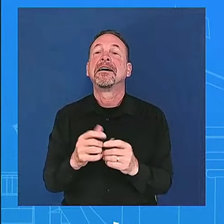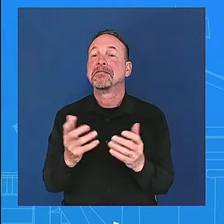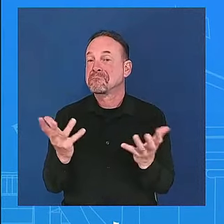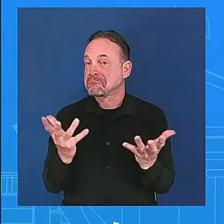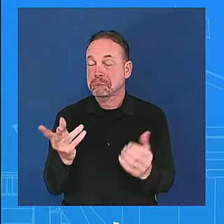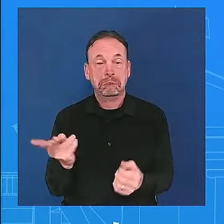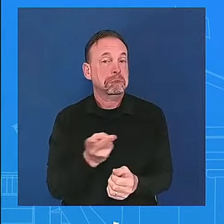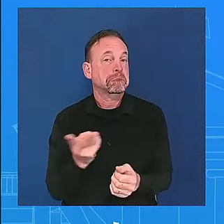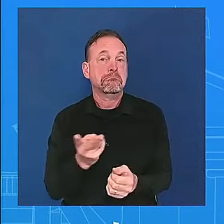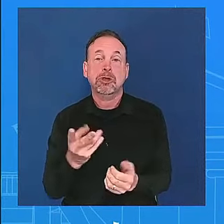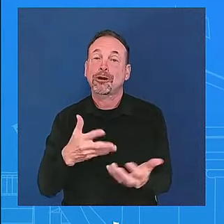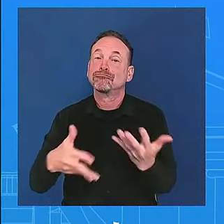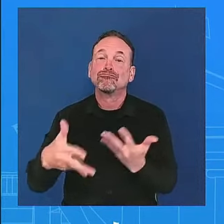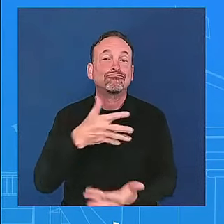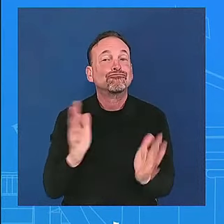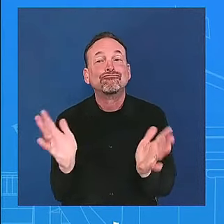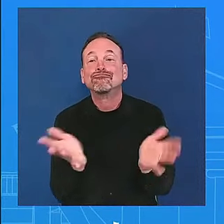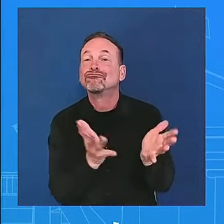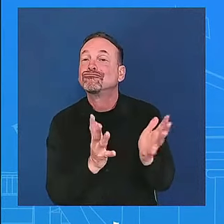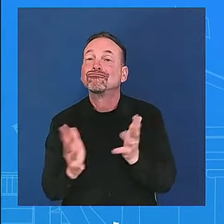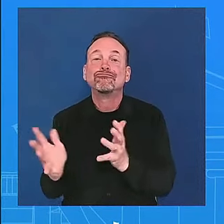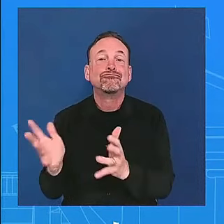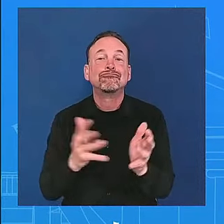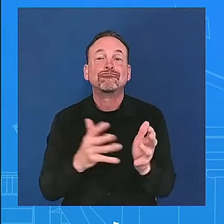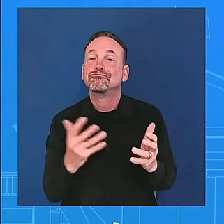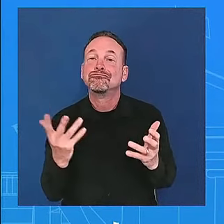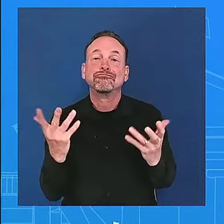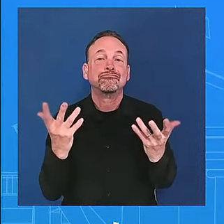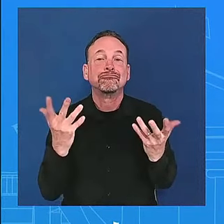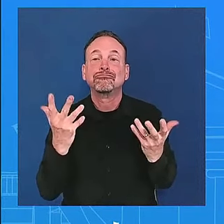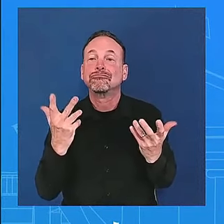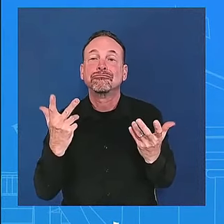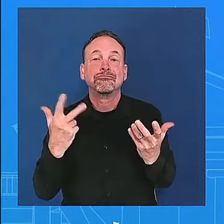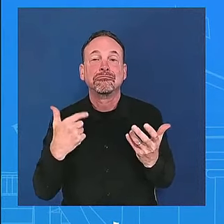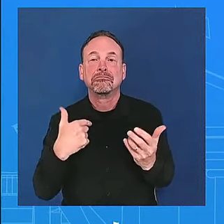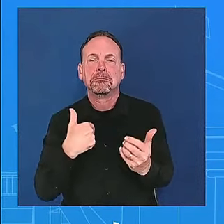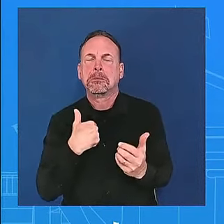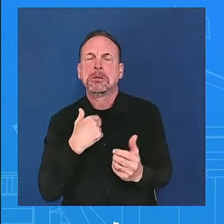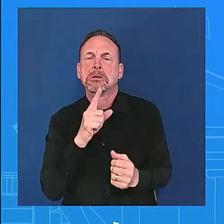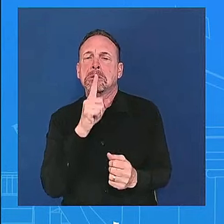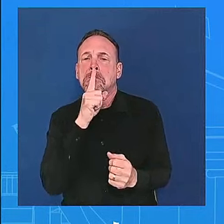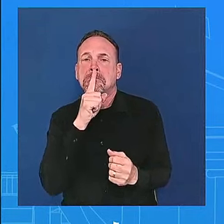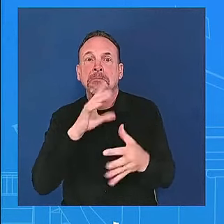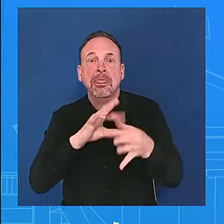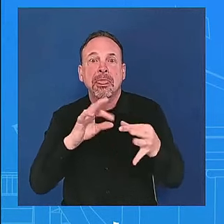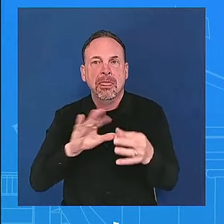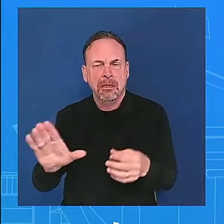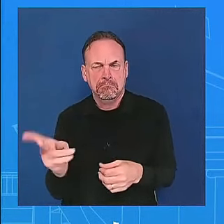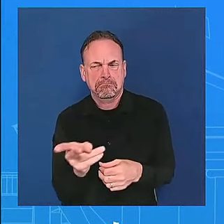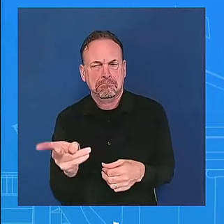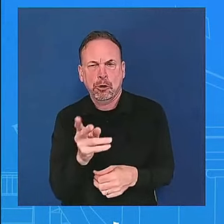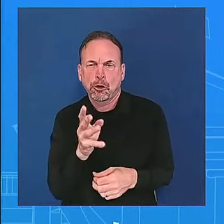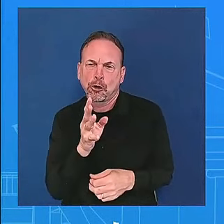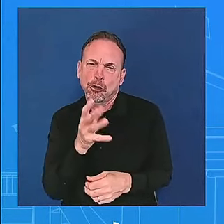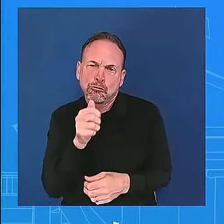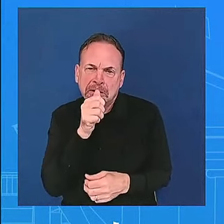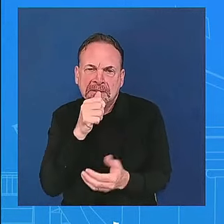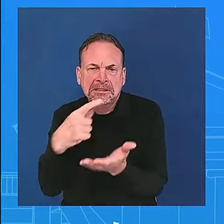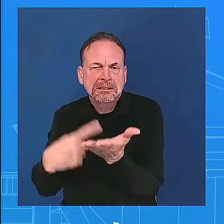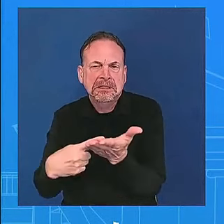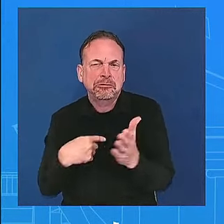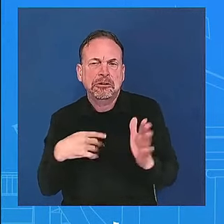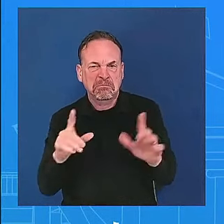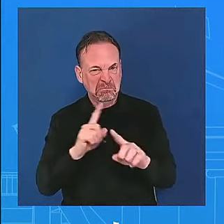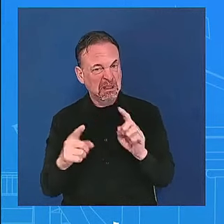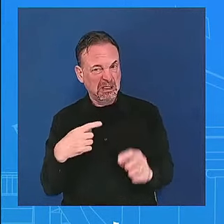with that but i mean i think you saw you saw them greet each other but i mean this is a president